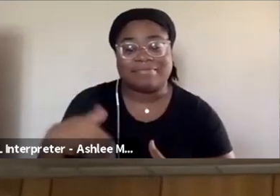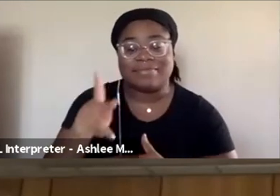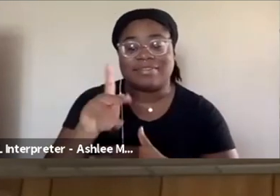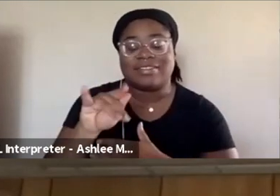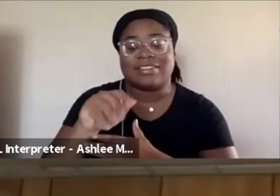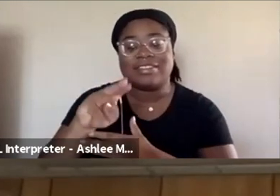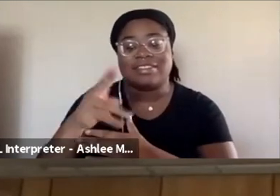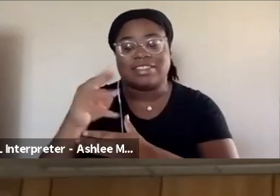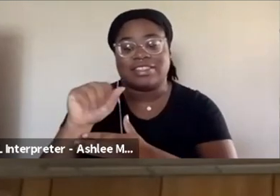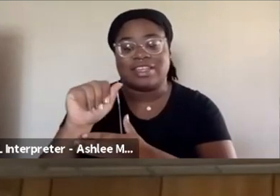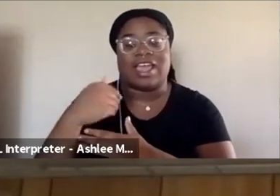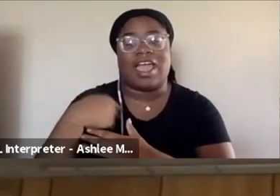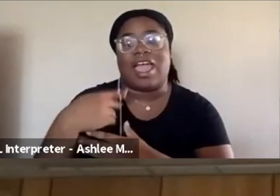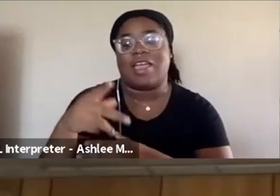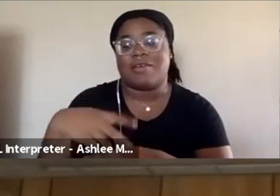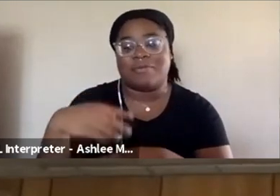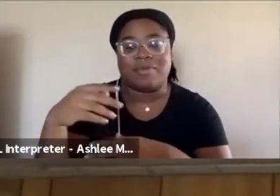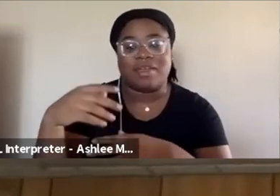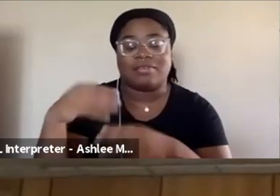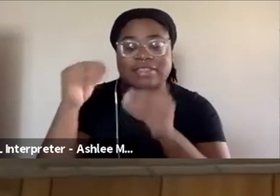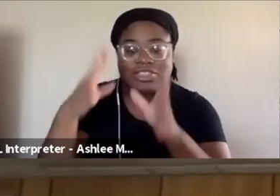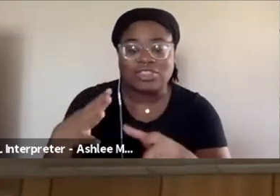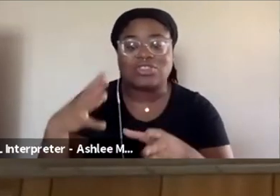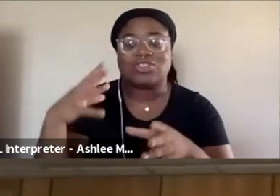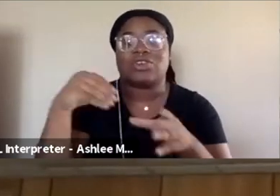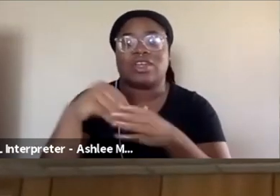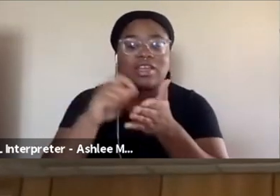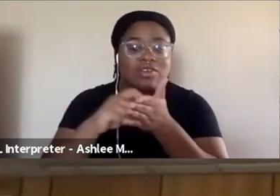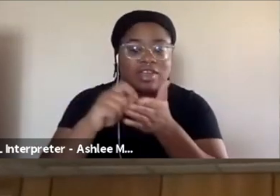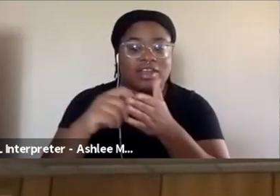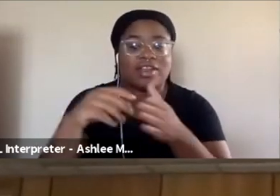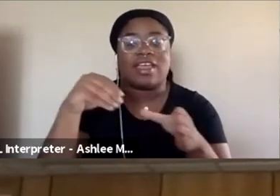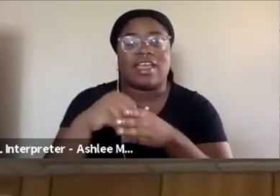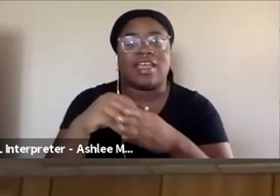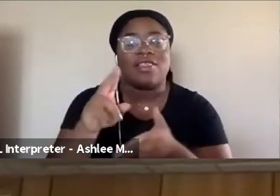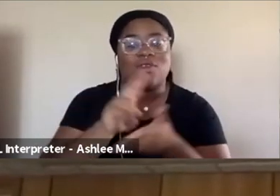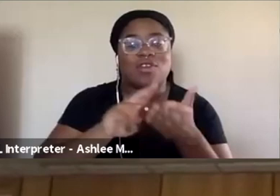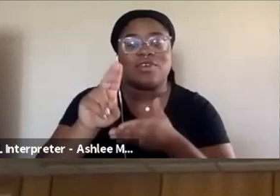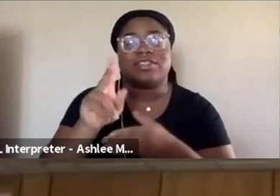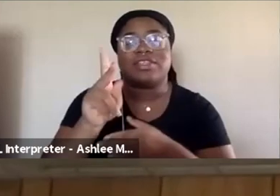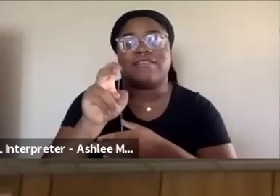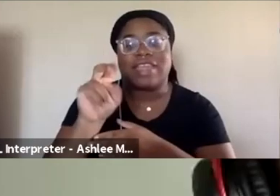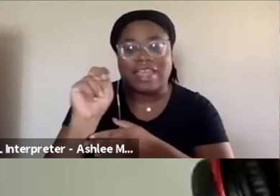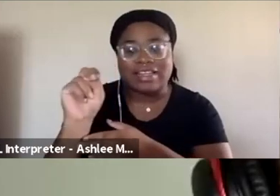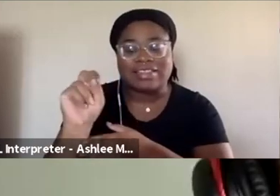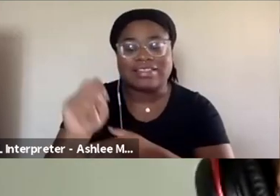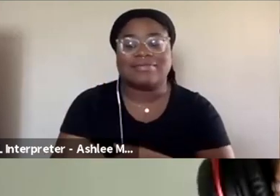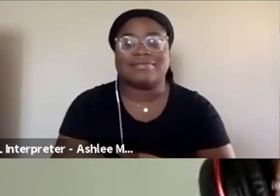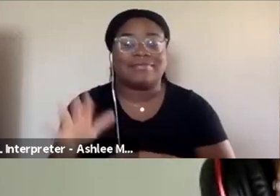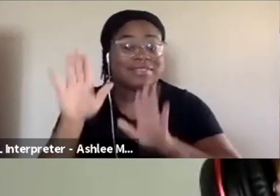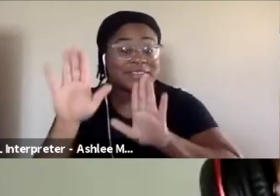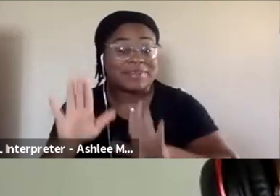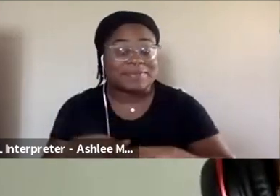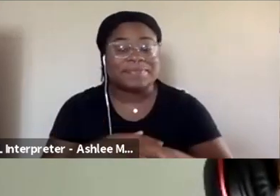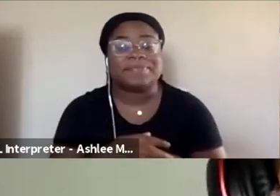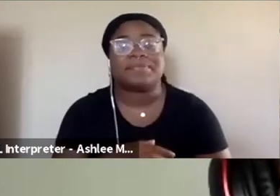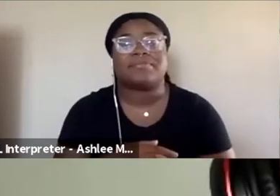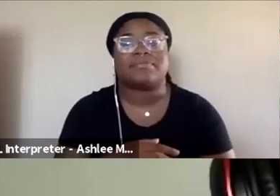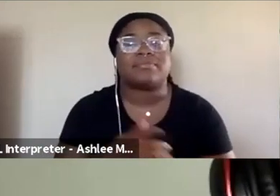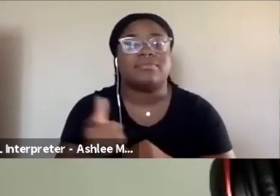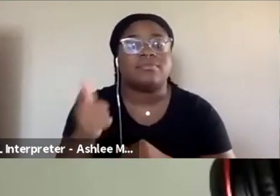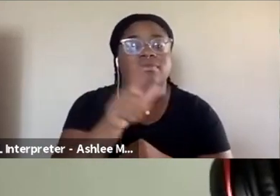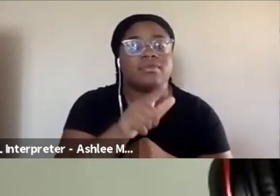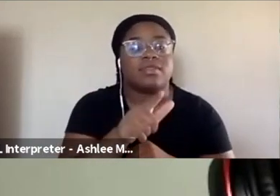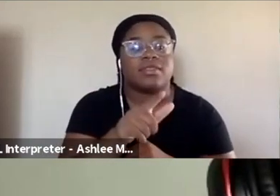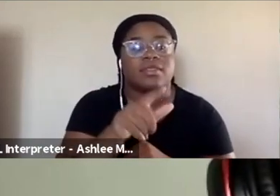associate professor in writing rhetoric and digital studies at the University of Kentucky. Thank you all. Awesome. Uh, Veronica